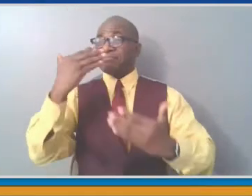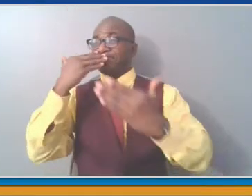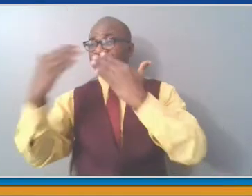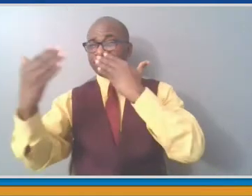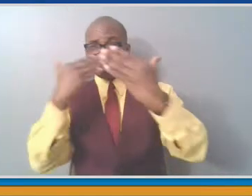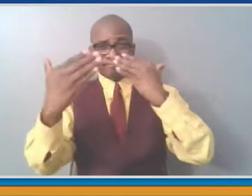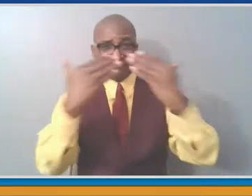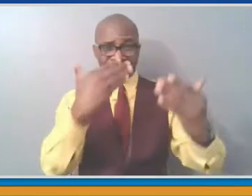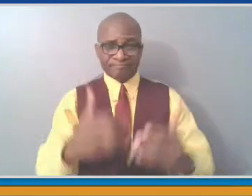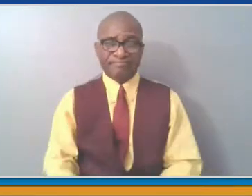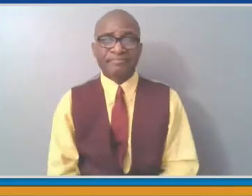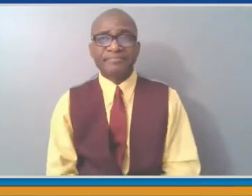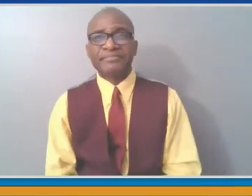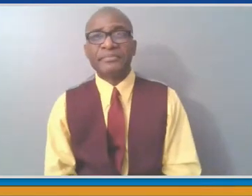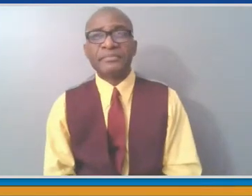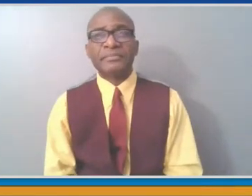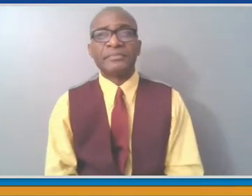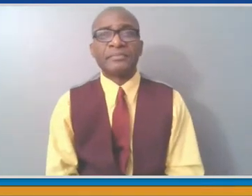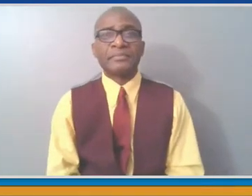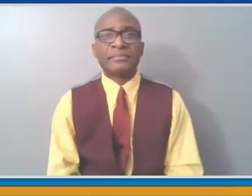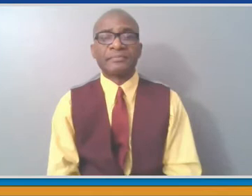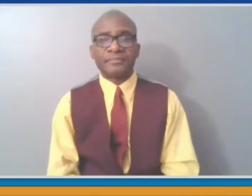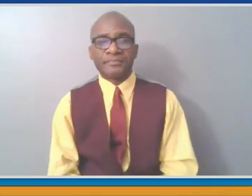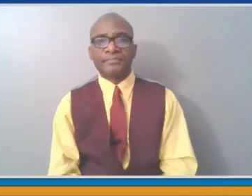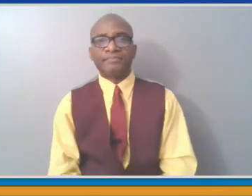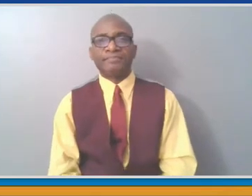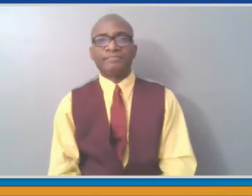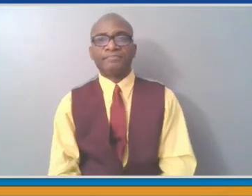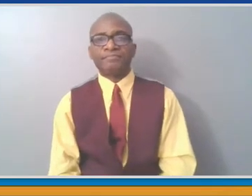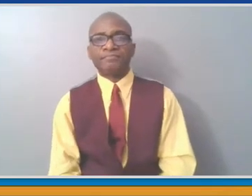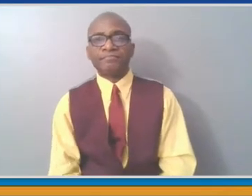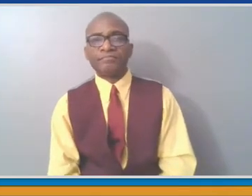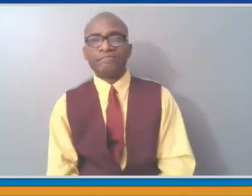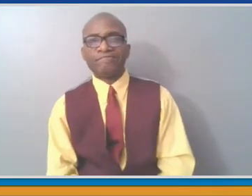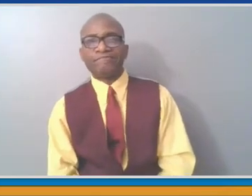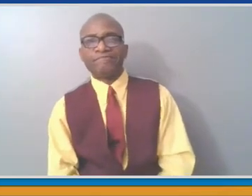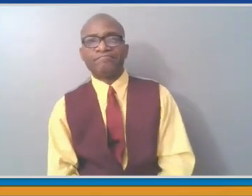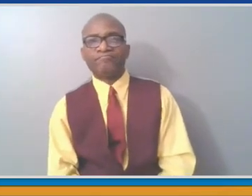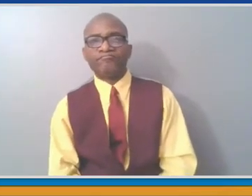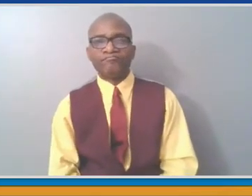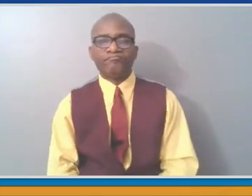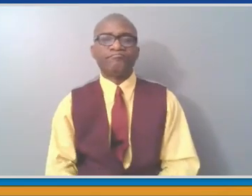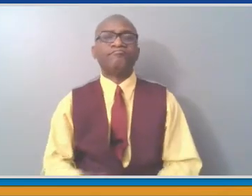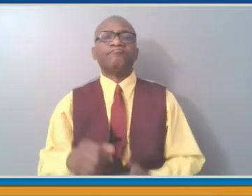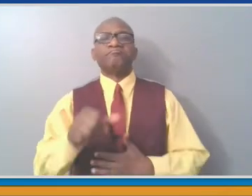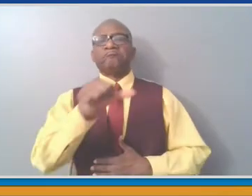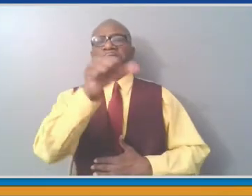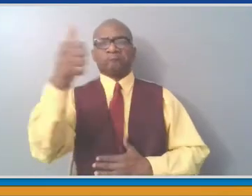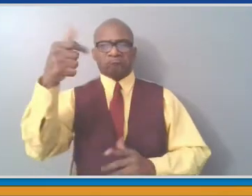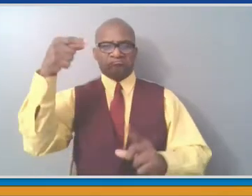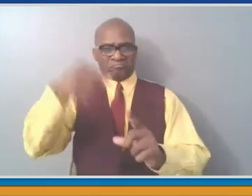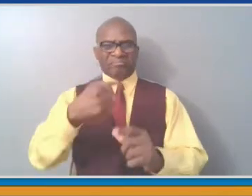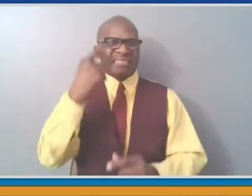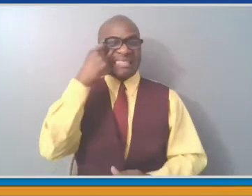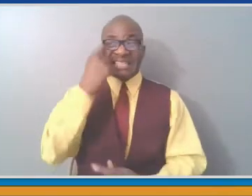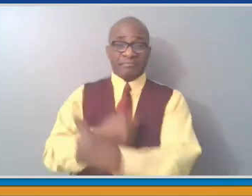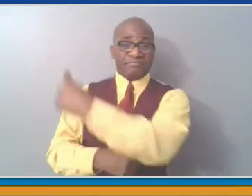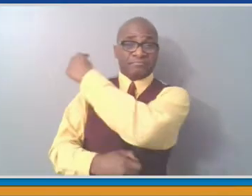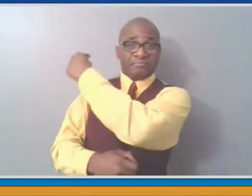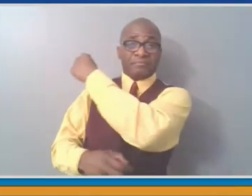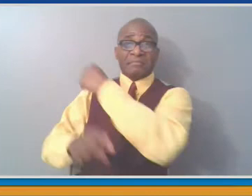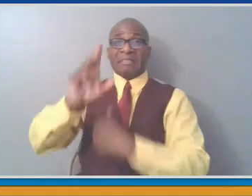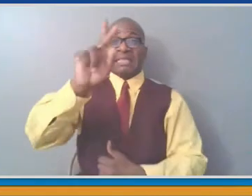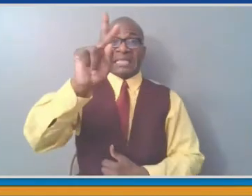policy task over the next 90 days, 120 days, perhaps for as long as the rest of the year extends.